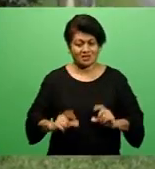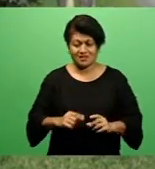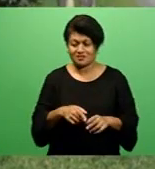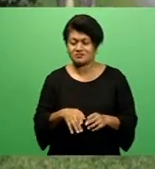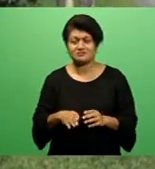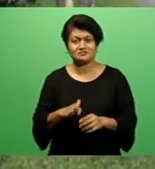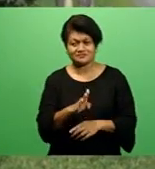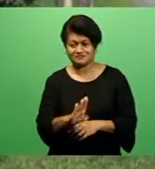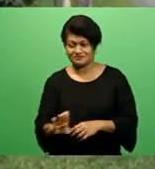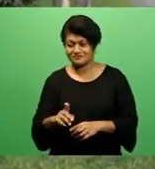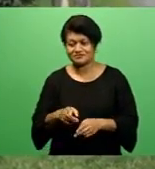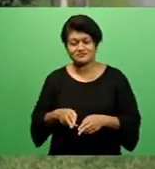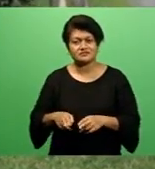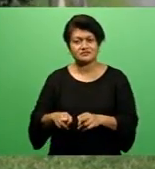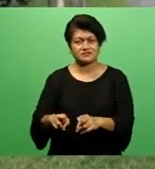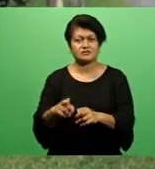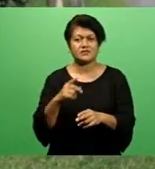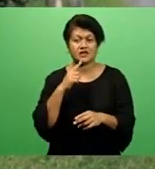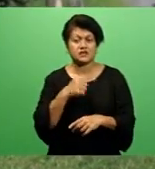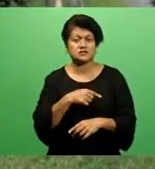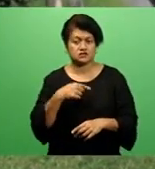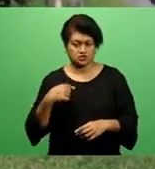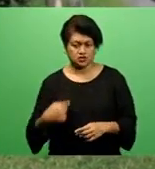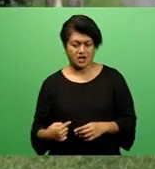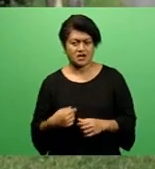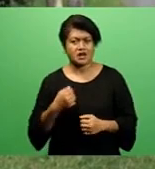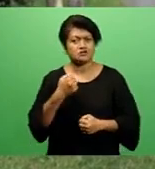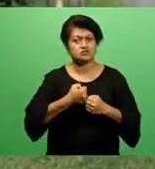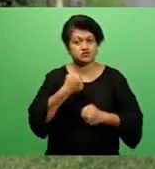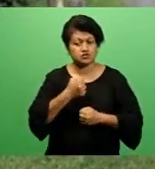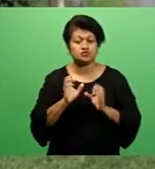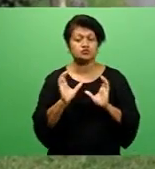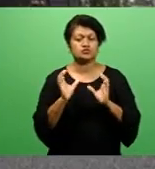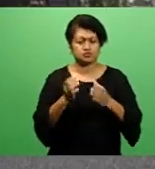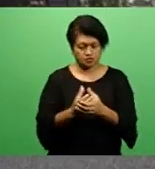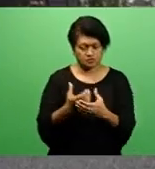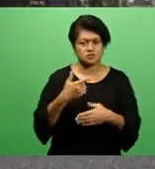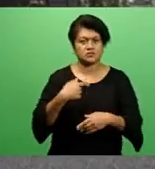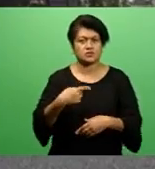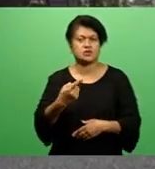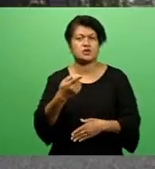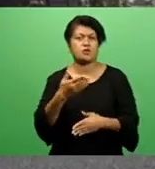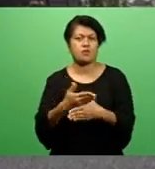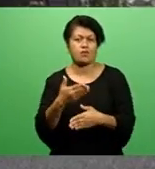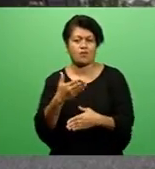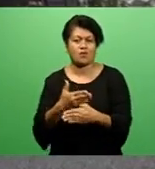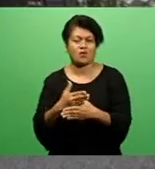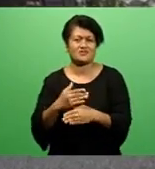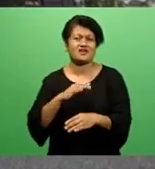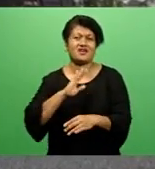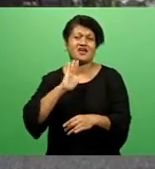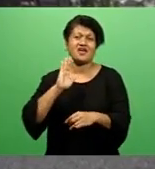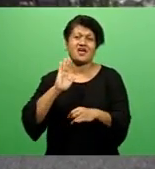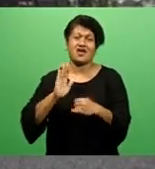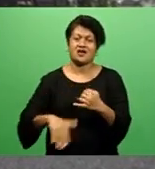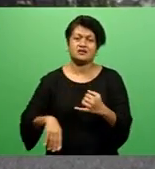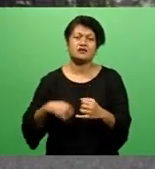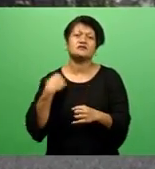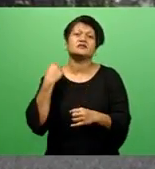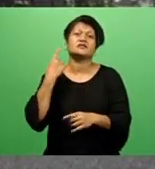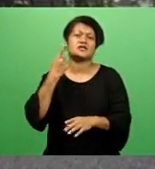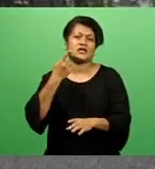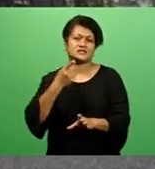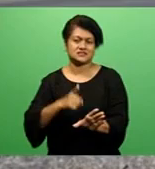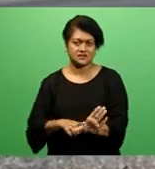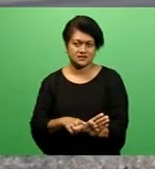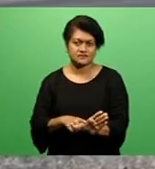out by China Railway No. 5 Engineering Group and is expected to continue until the end of next year. Project Engineer Monique